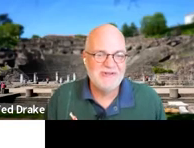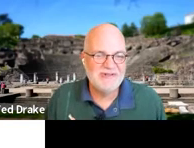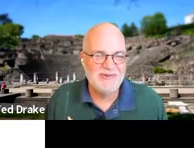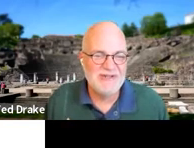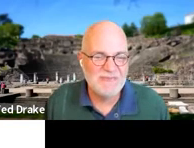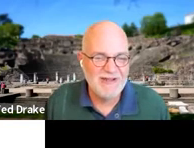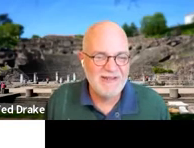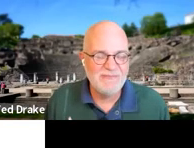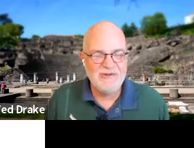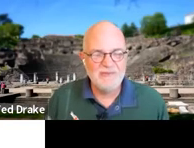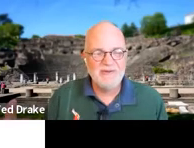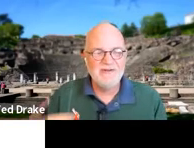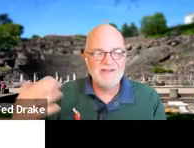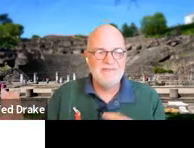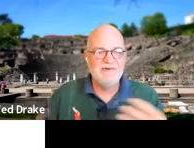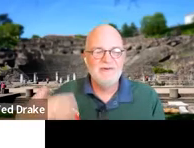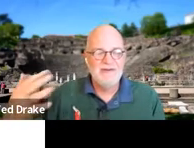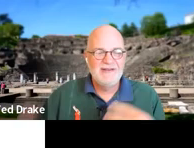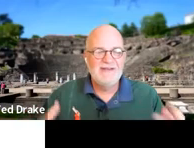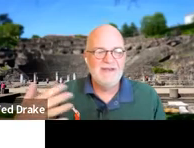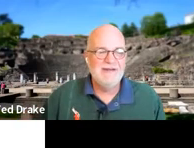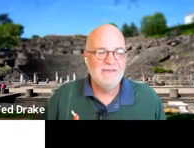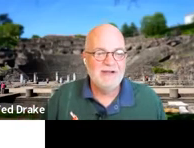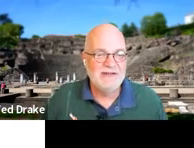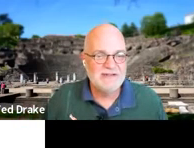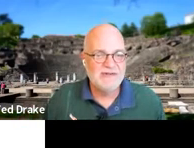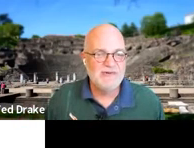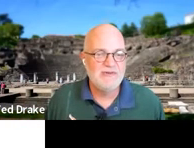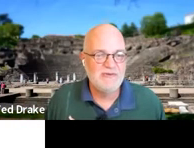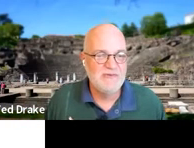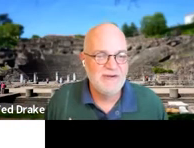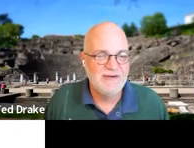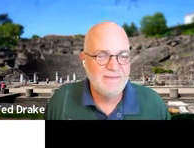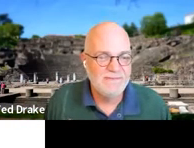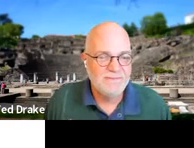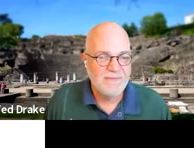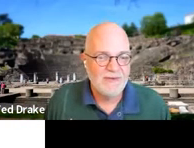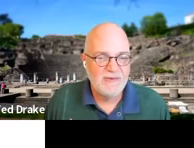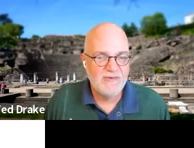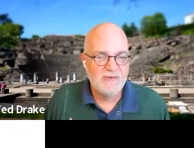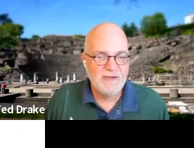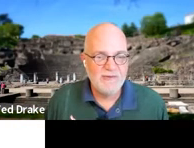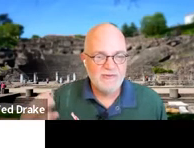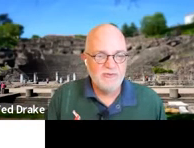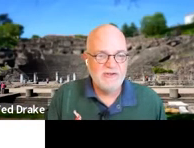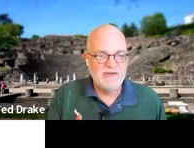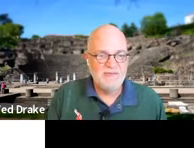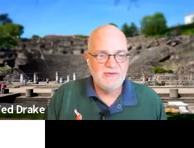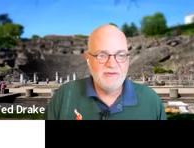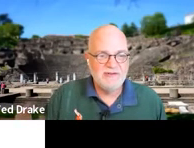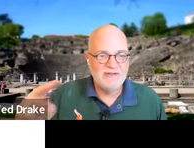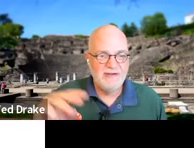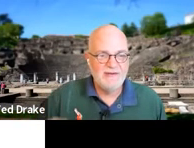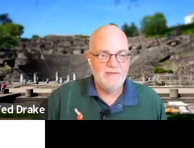they're going to explain that, but you might want to keep your, keep that in mind as they're going through, through the paper. There are three